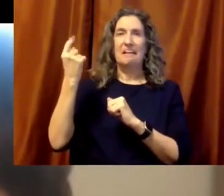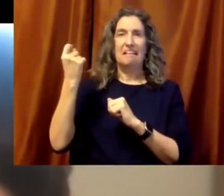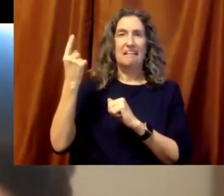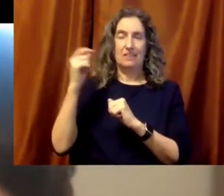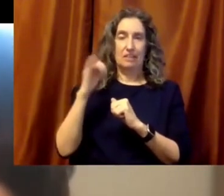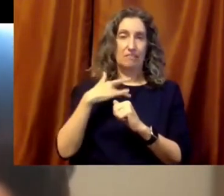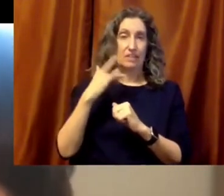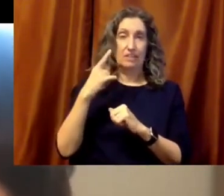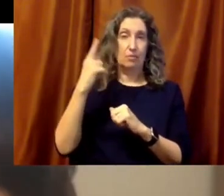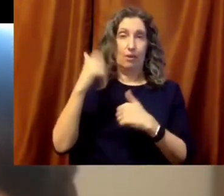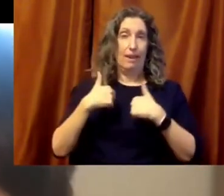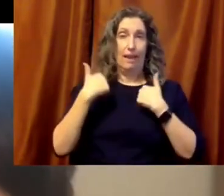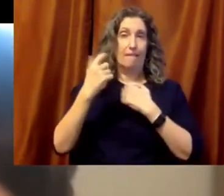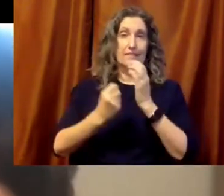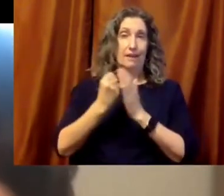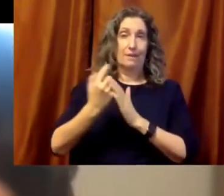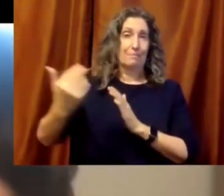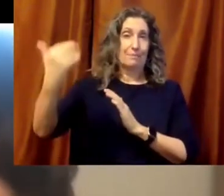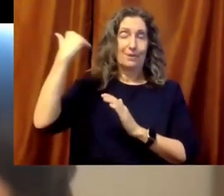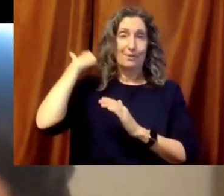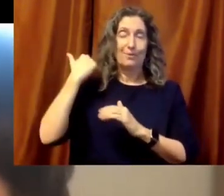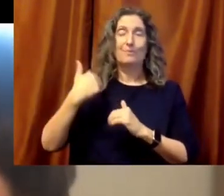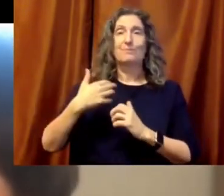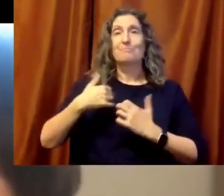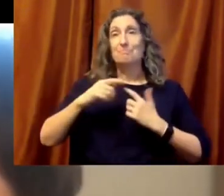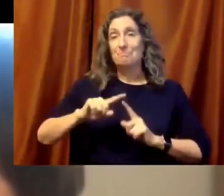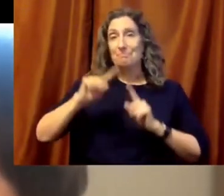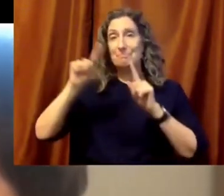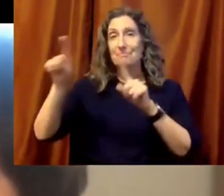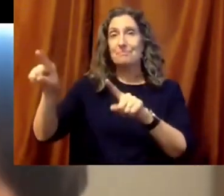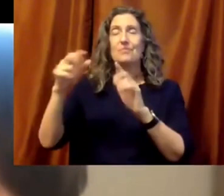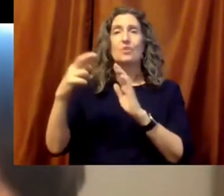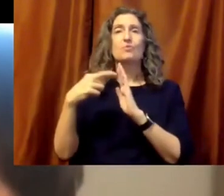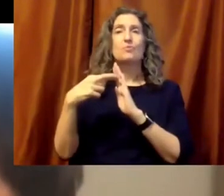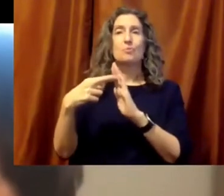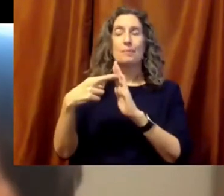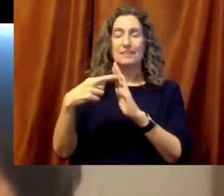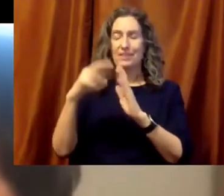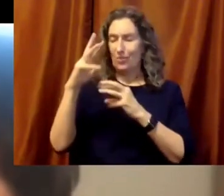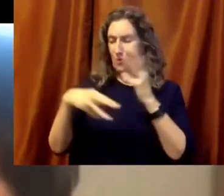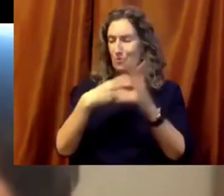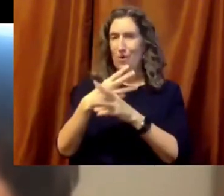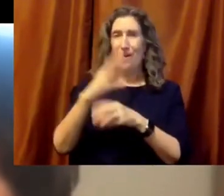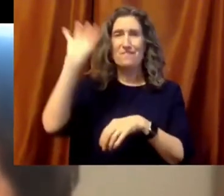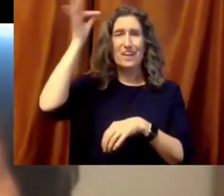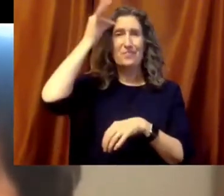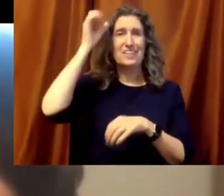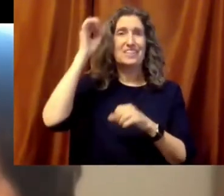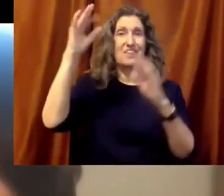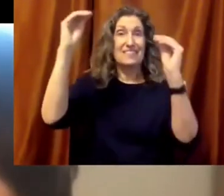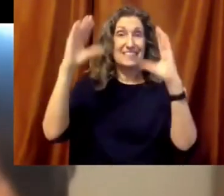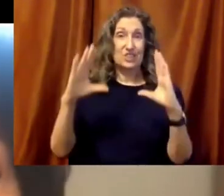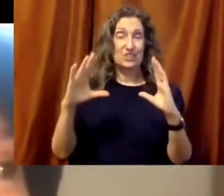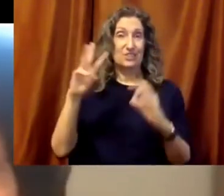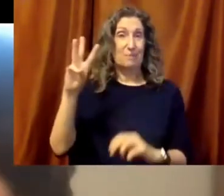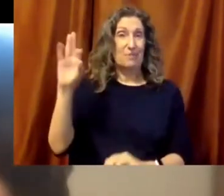which seems like a lifetime ago. And I was there representing the World